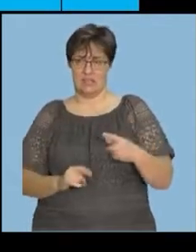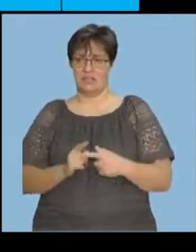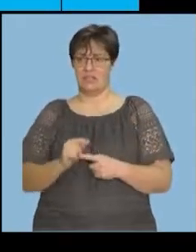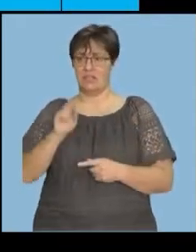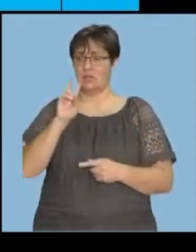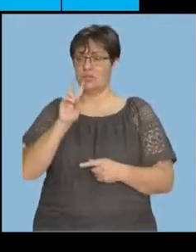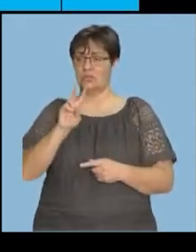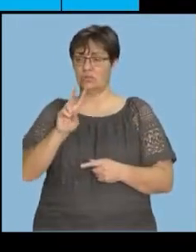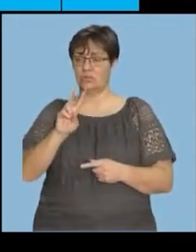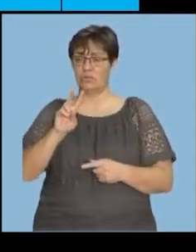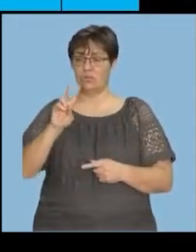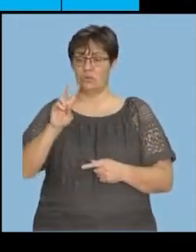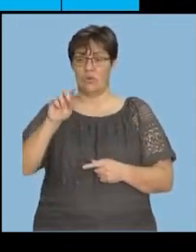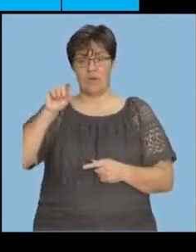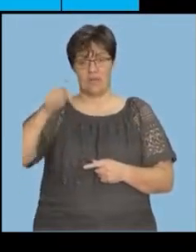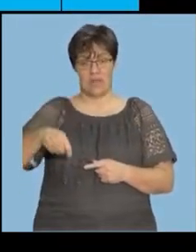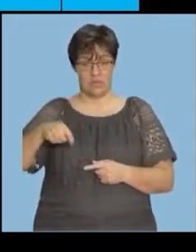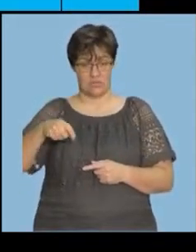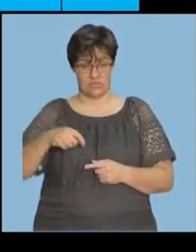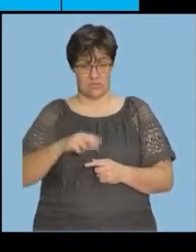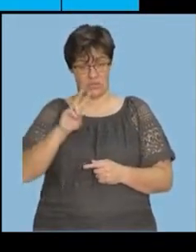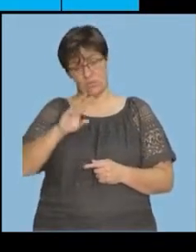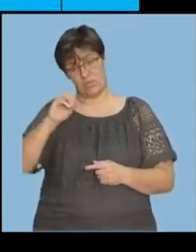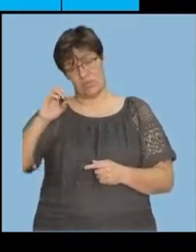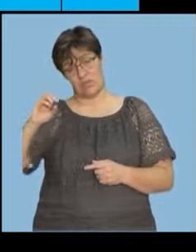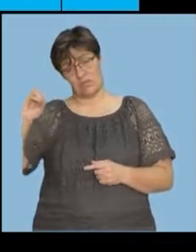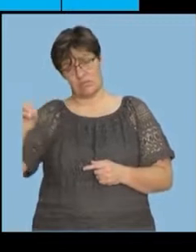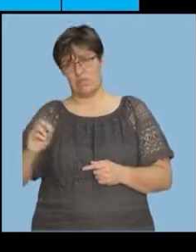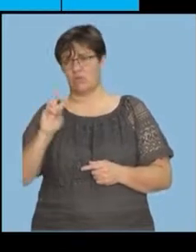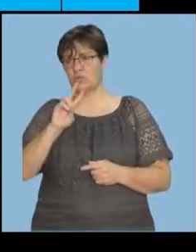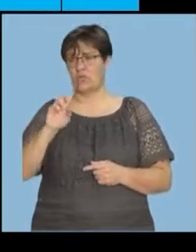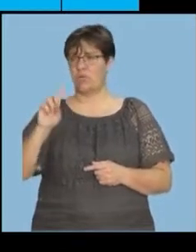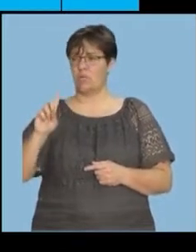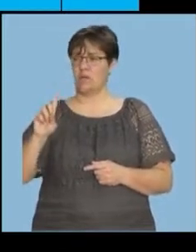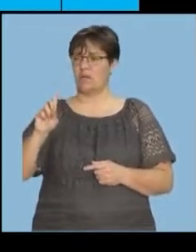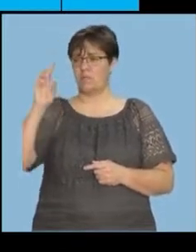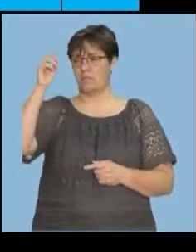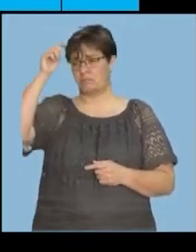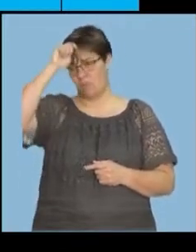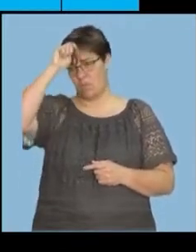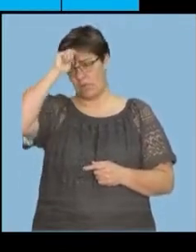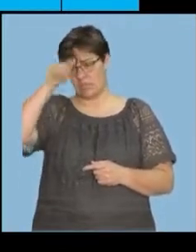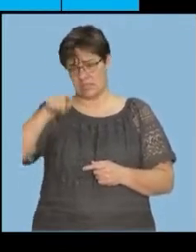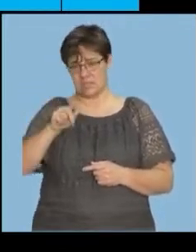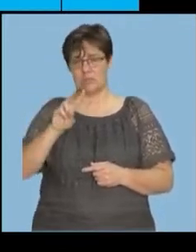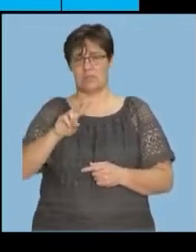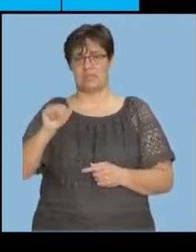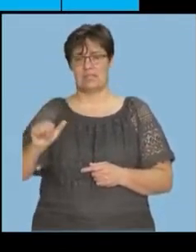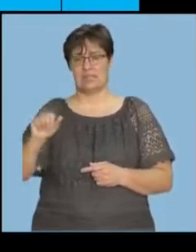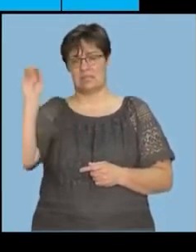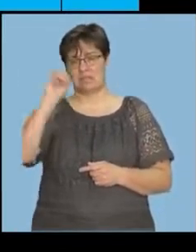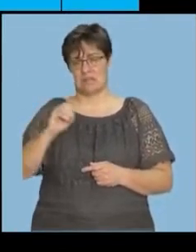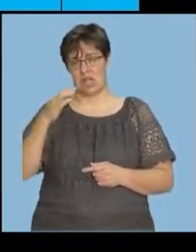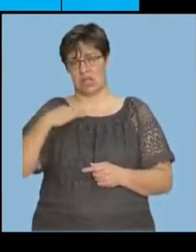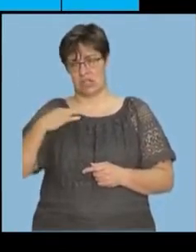2000, if I look at the table, if have about 21% boys smoking and 26%.